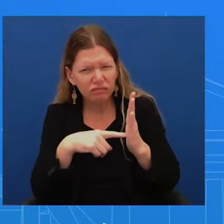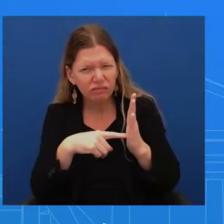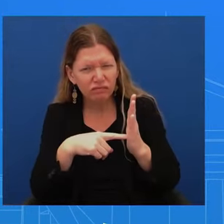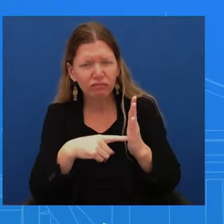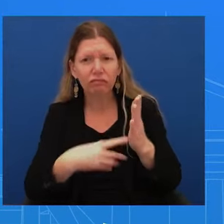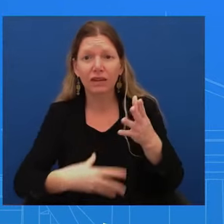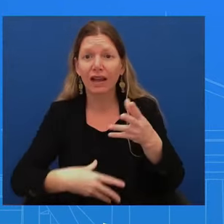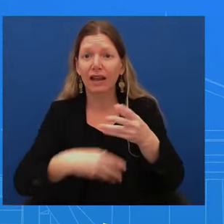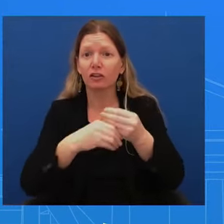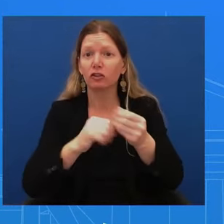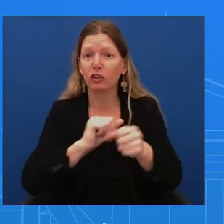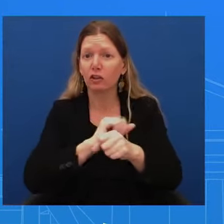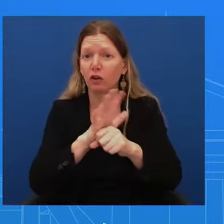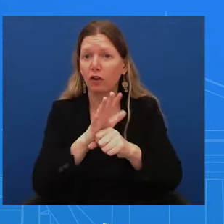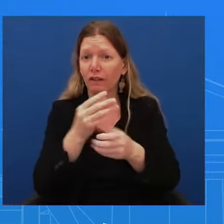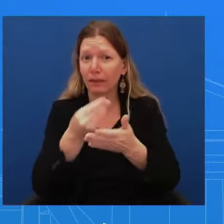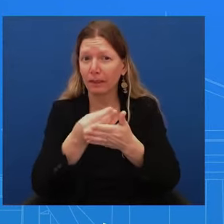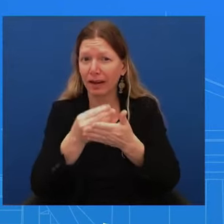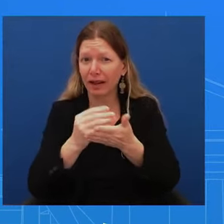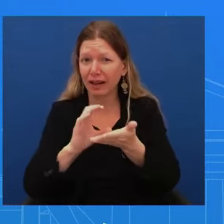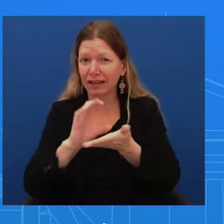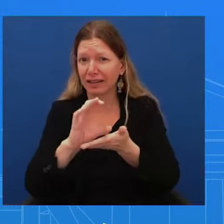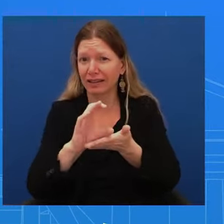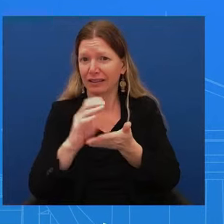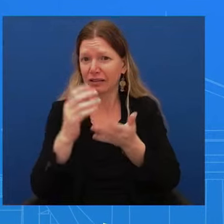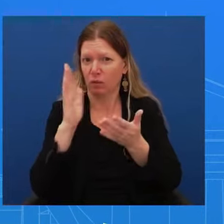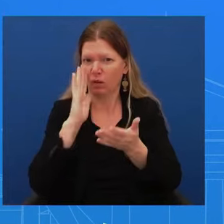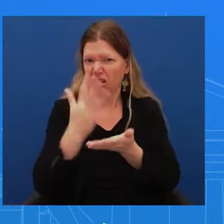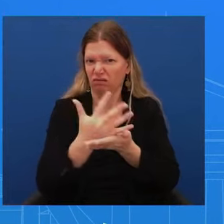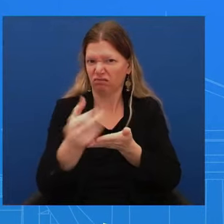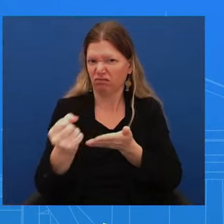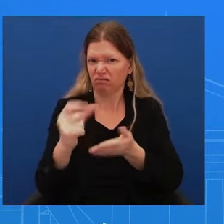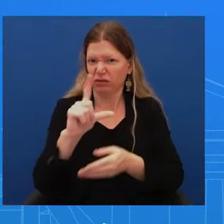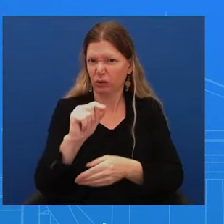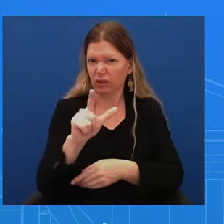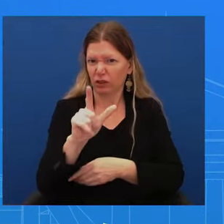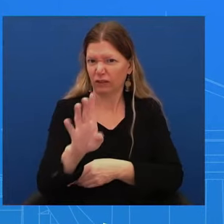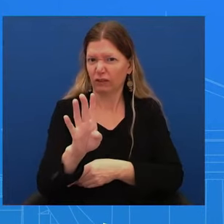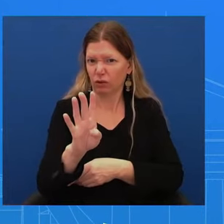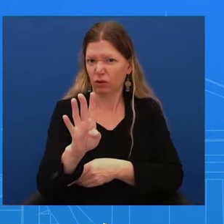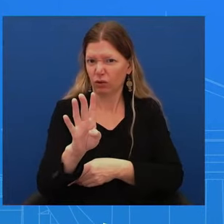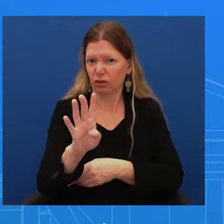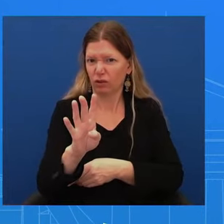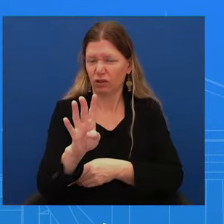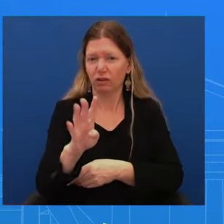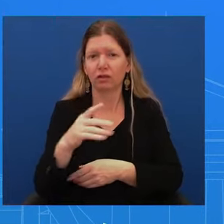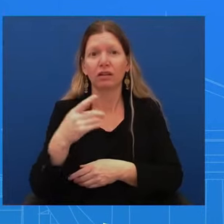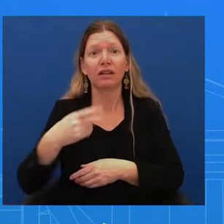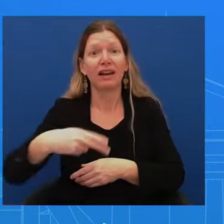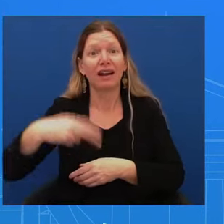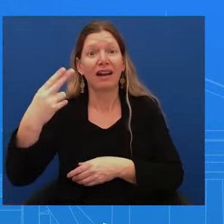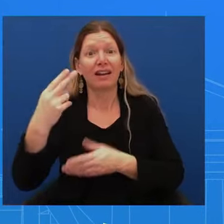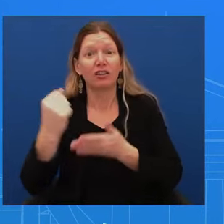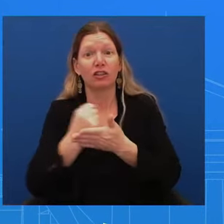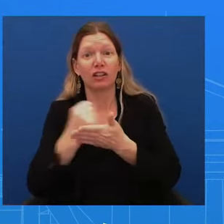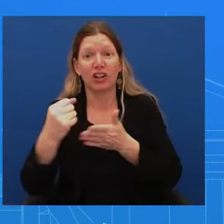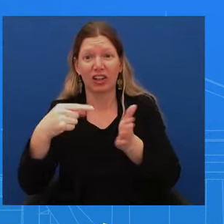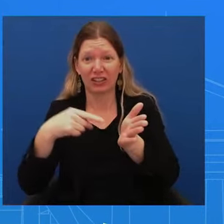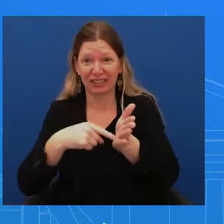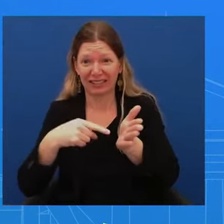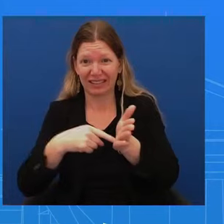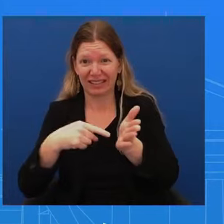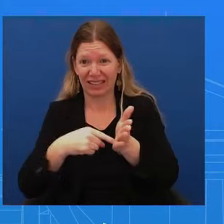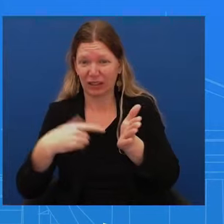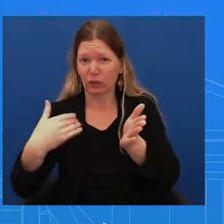He says the chances of a recession are higher than a soft landing. How concerned is the President? Look, I appreciate the question. I'm actually glad you asked the